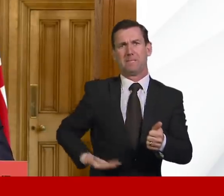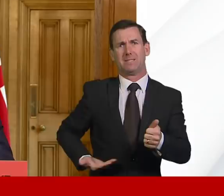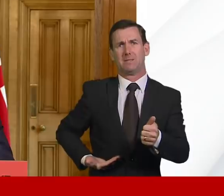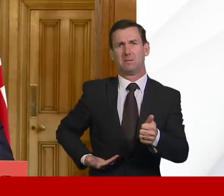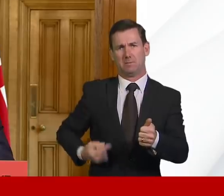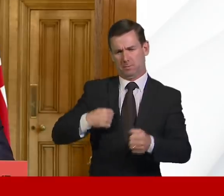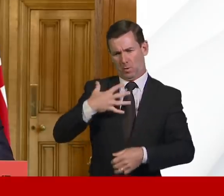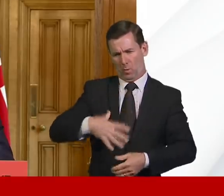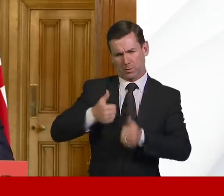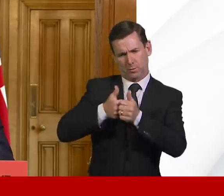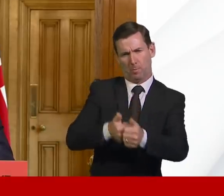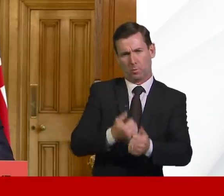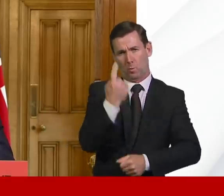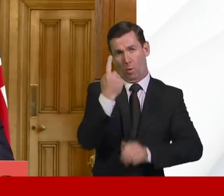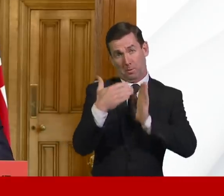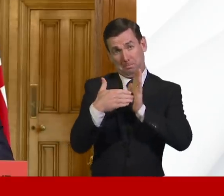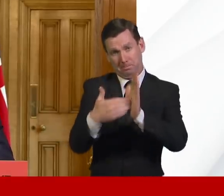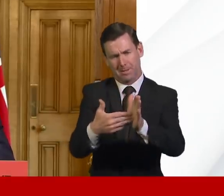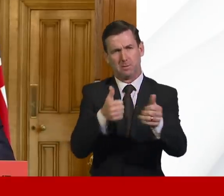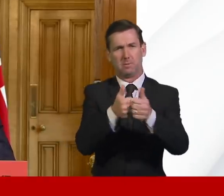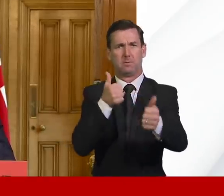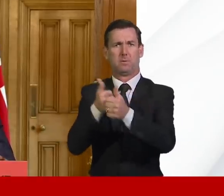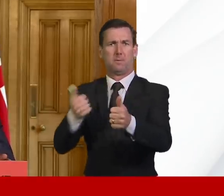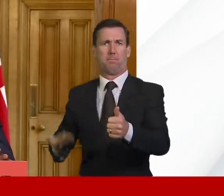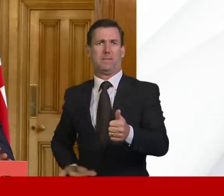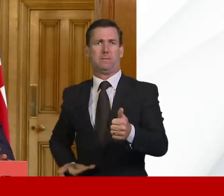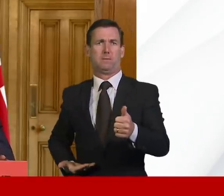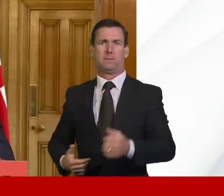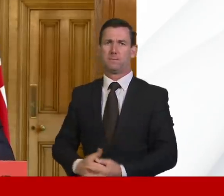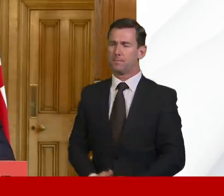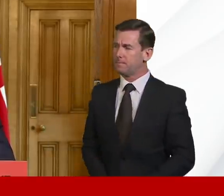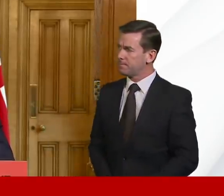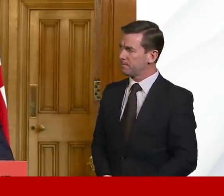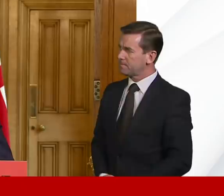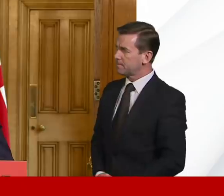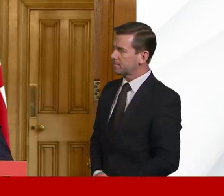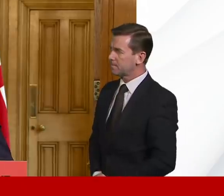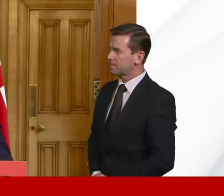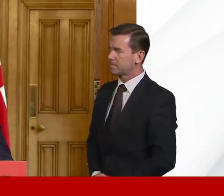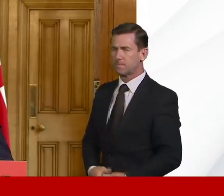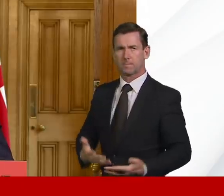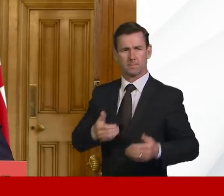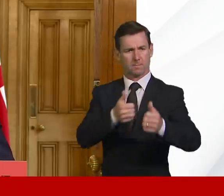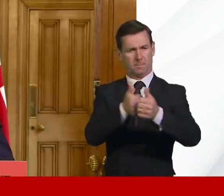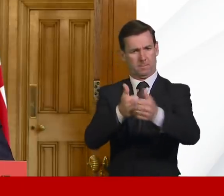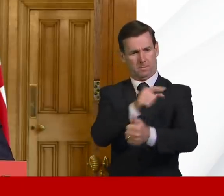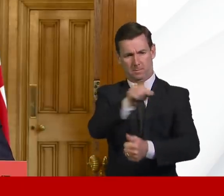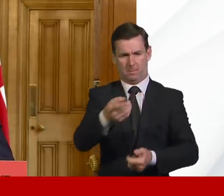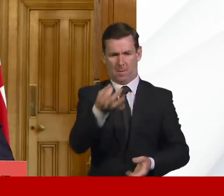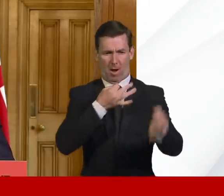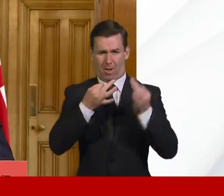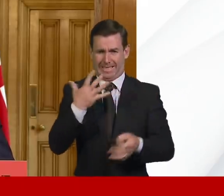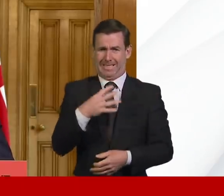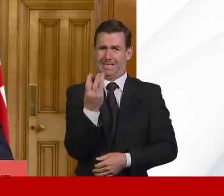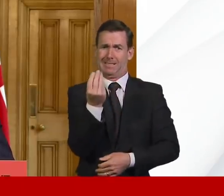businesses across our country. Now, whilst our companies have requested financial support, they have